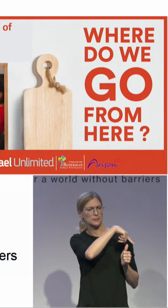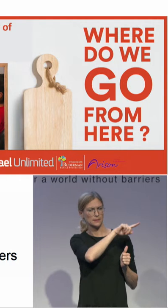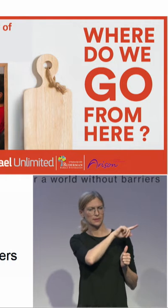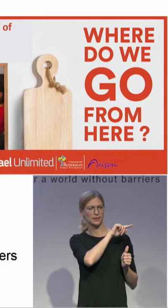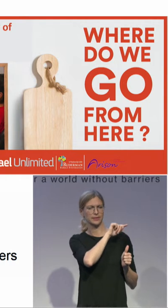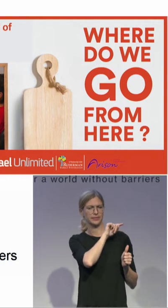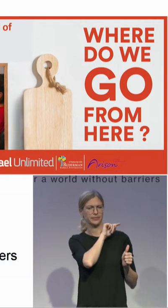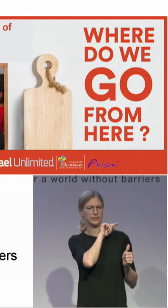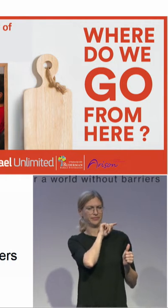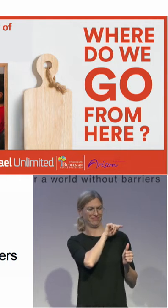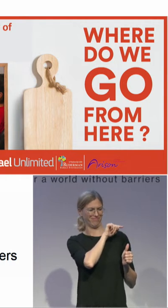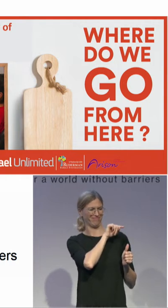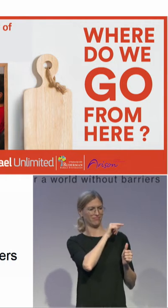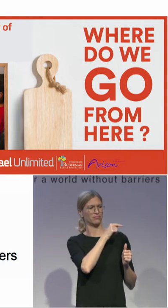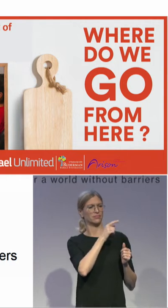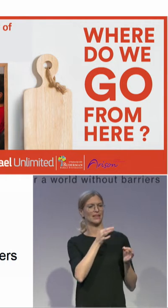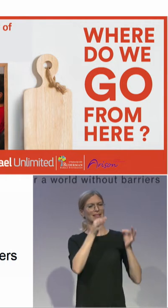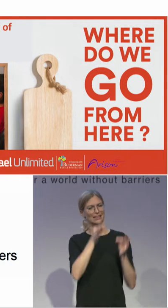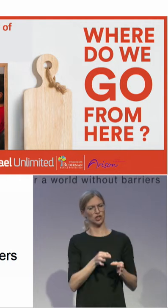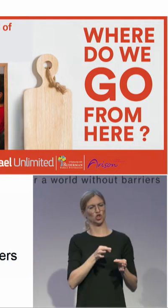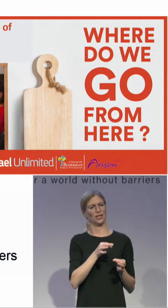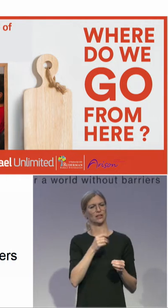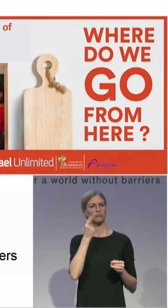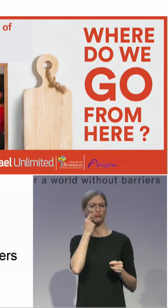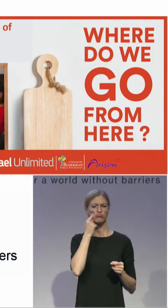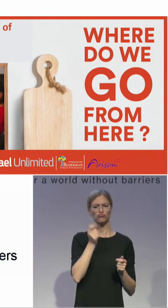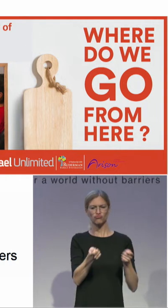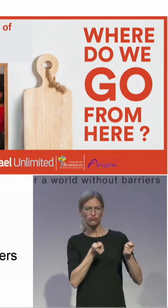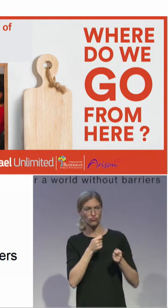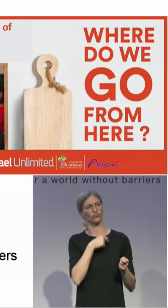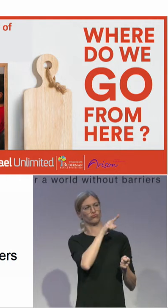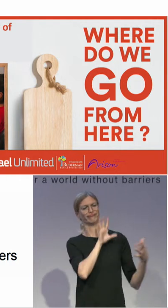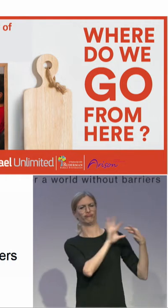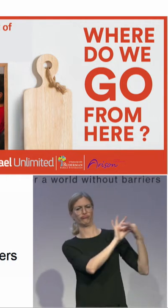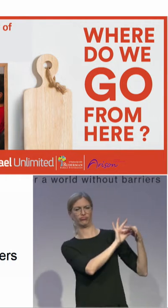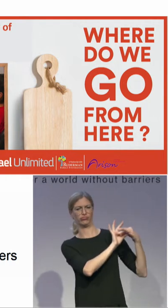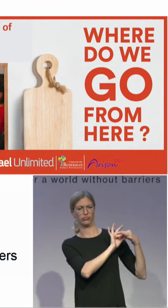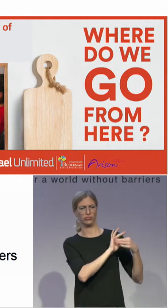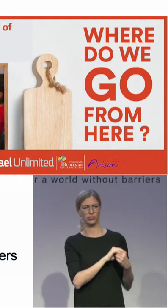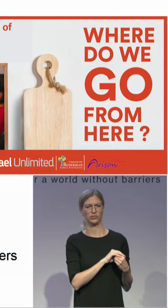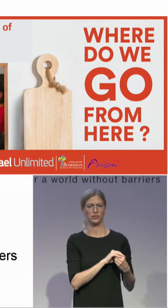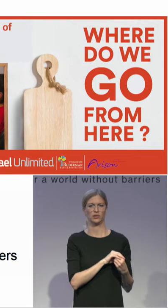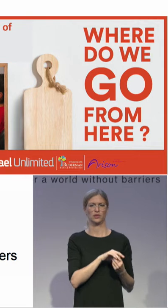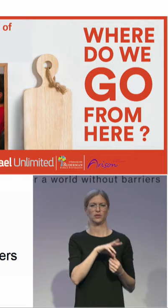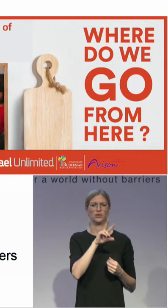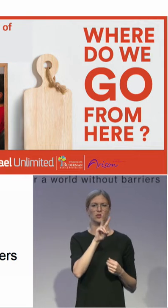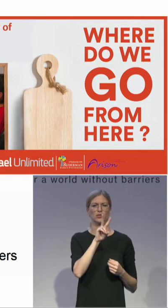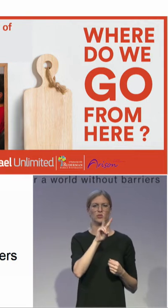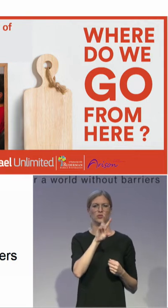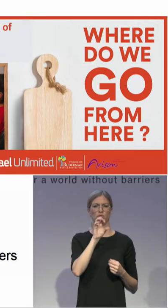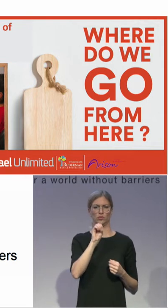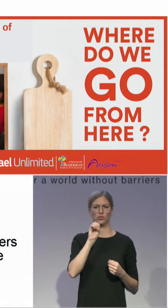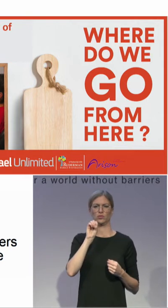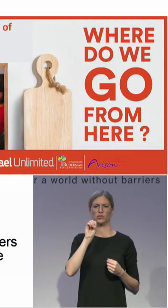I hope that the plan is that in 2021, the pilot will be sustained